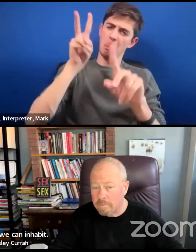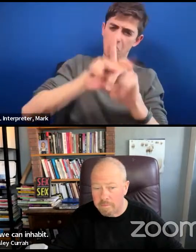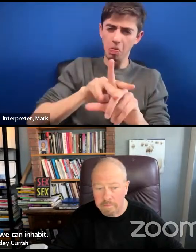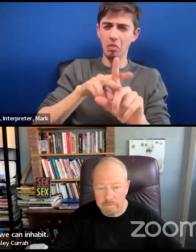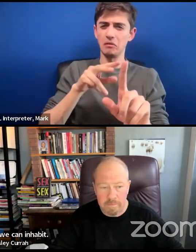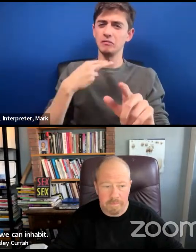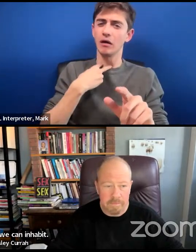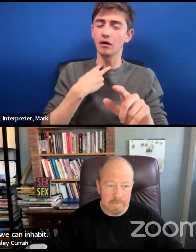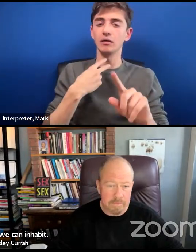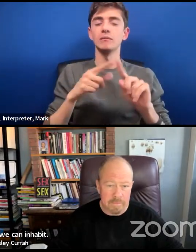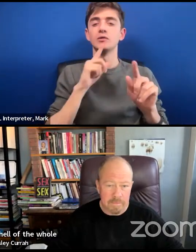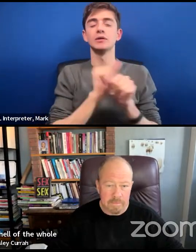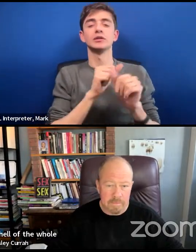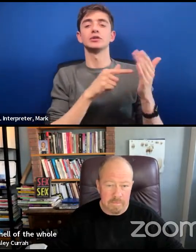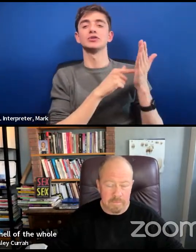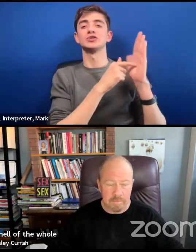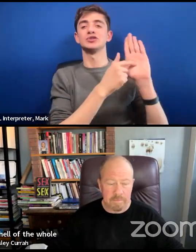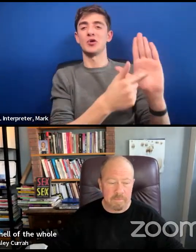book.